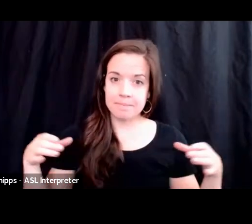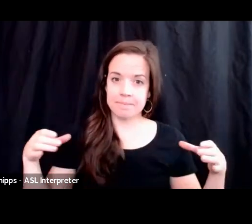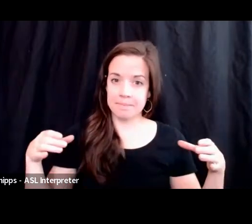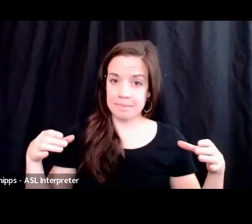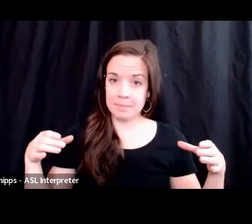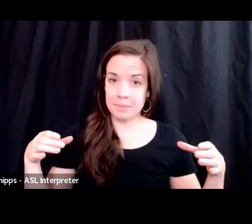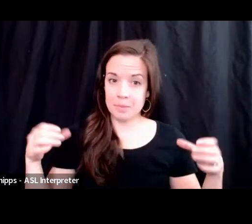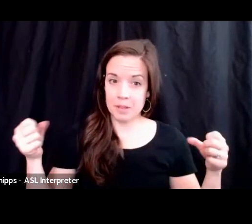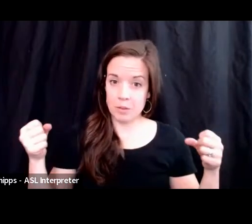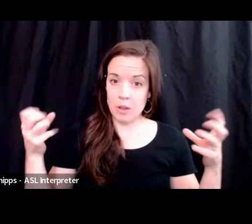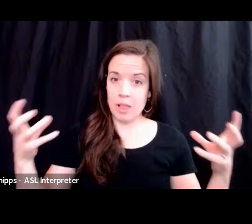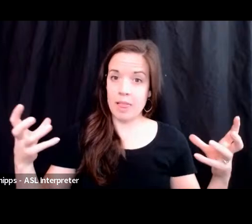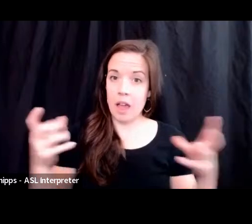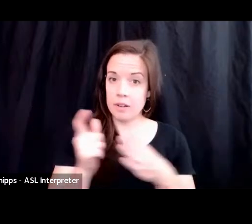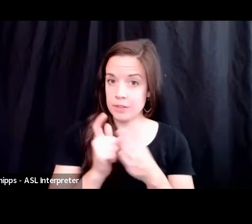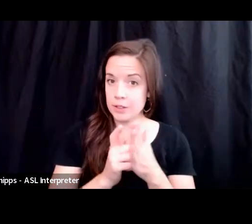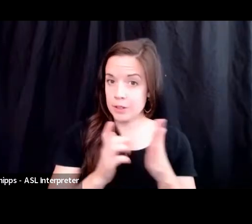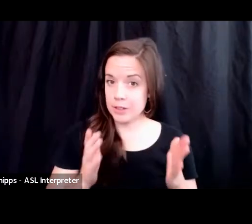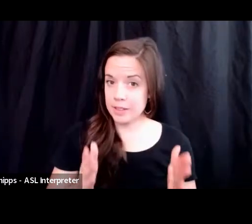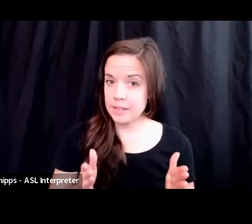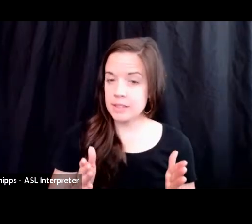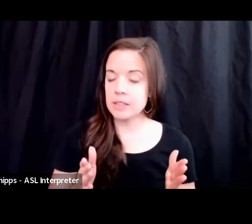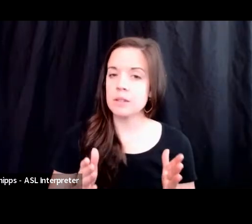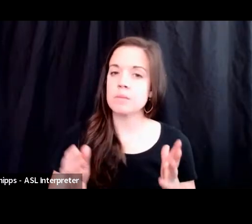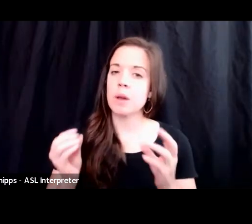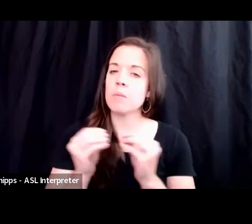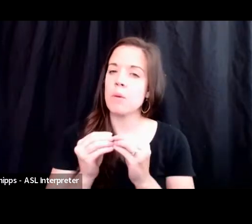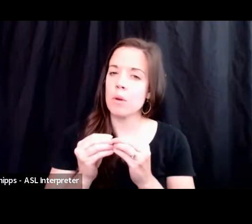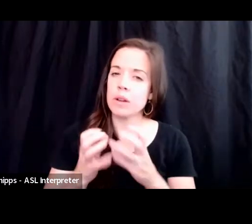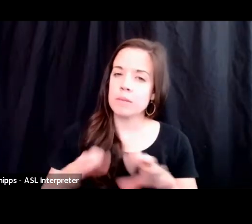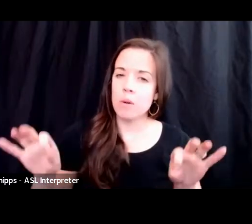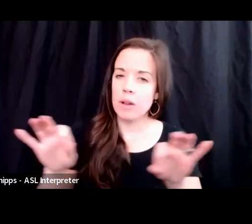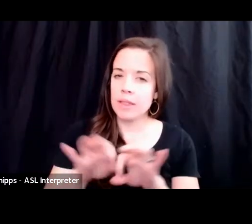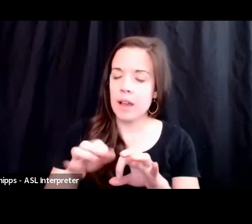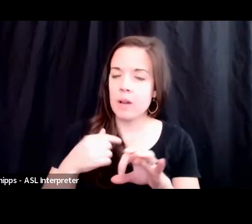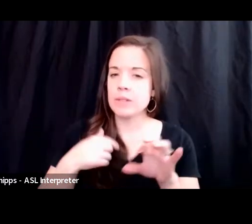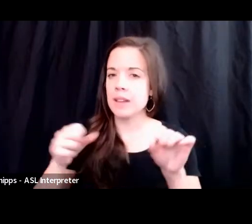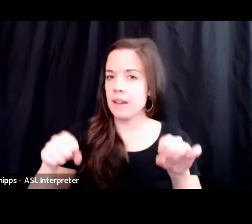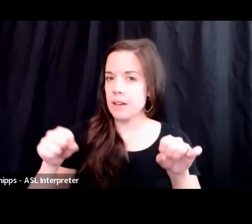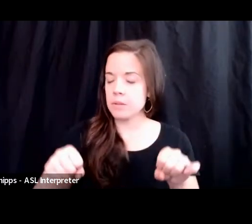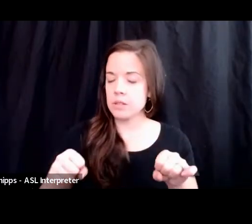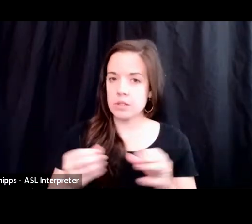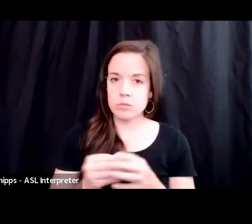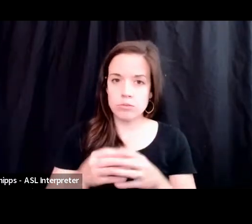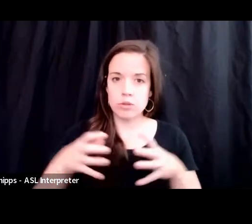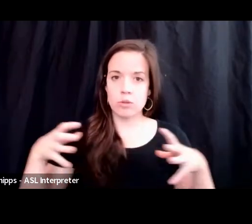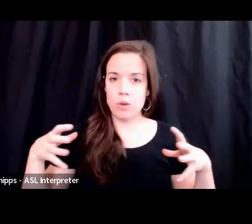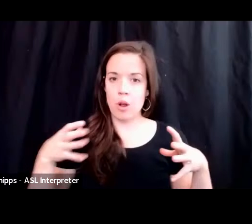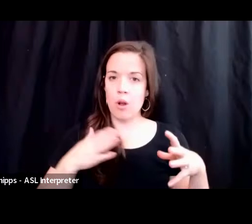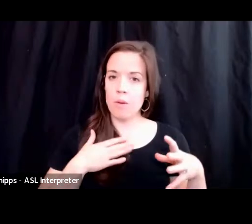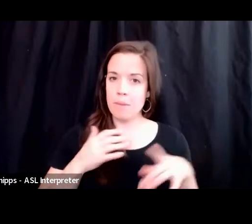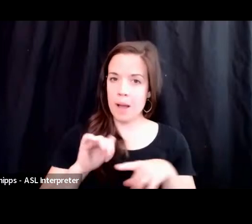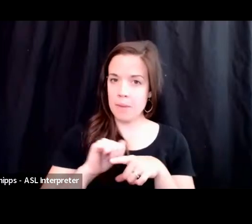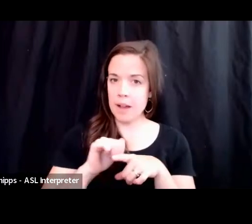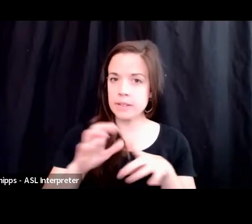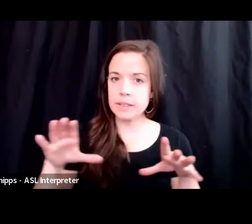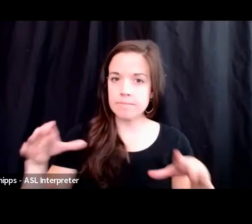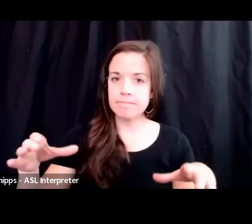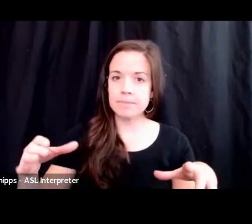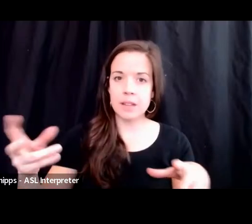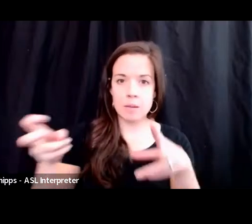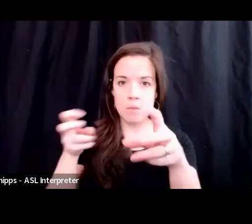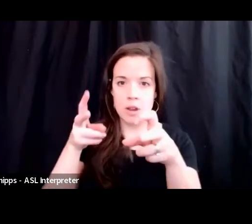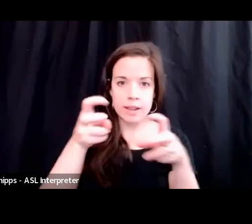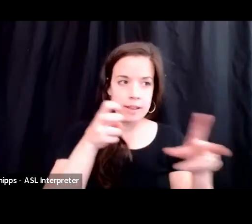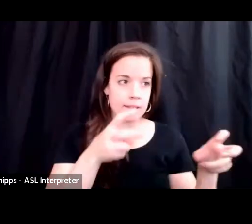amount of attorneys. But more importantly, I was able to grow my practice and really bring in a lot of terrific